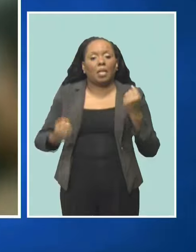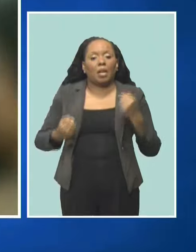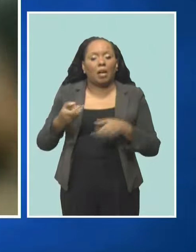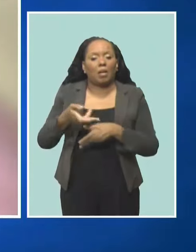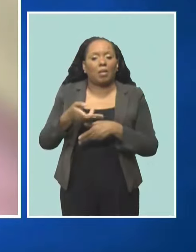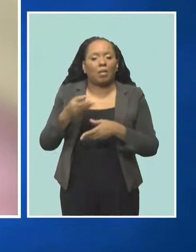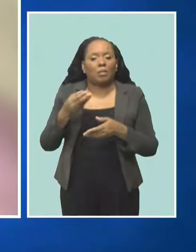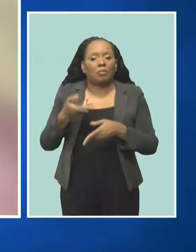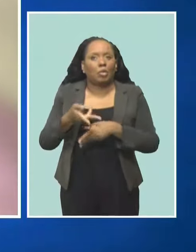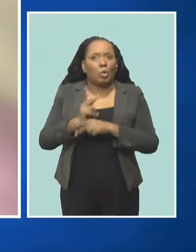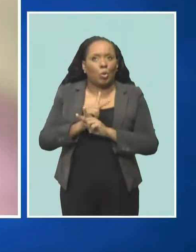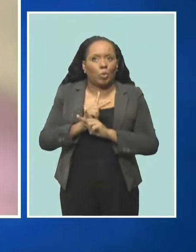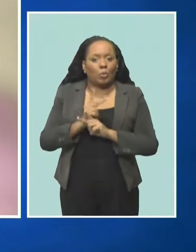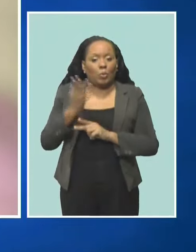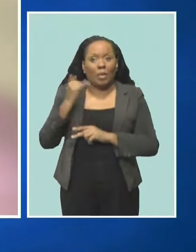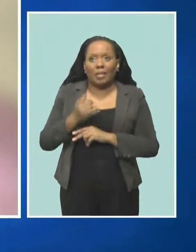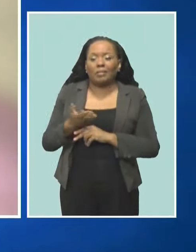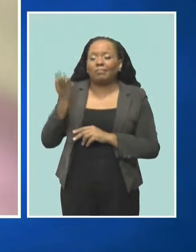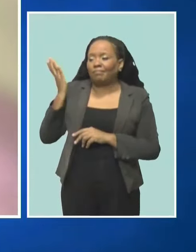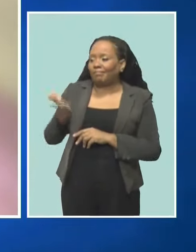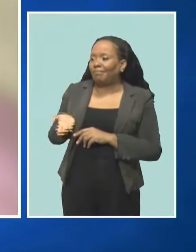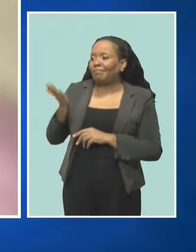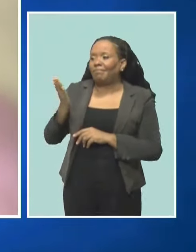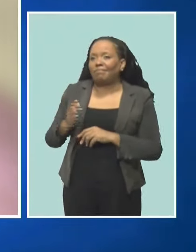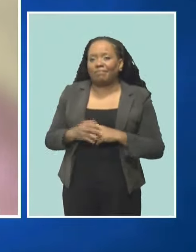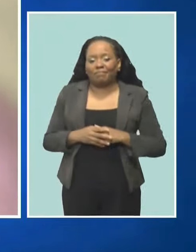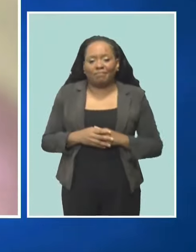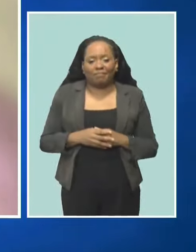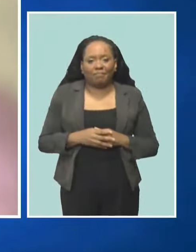tenacity. Wendy Burt, CBC News.